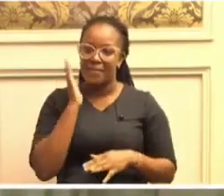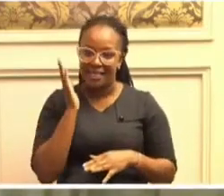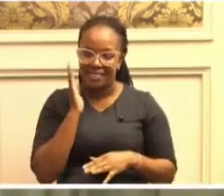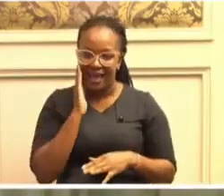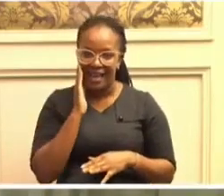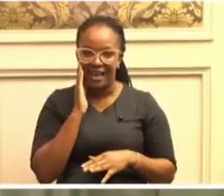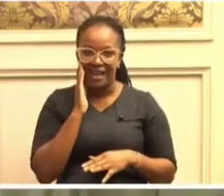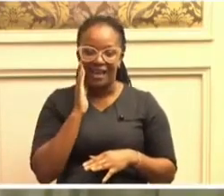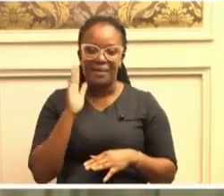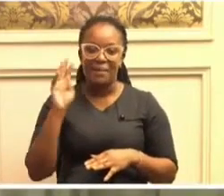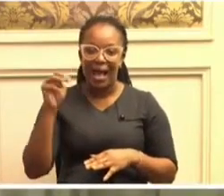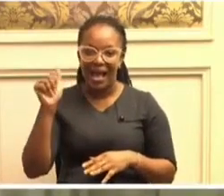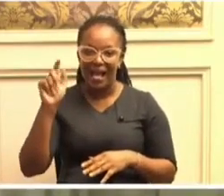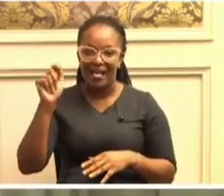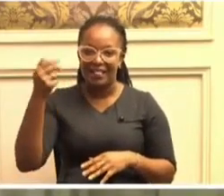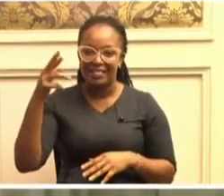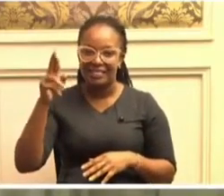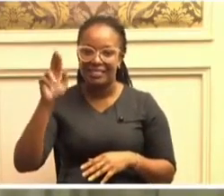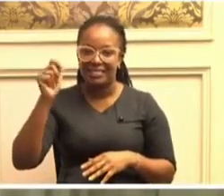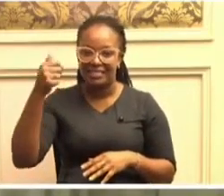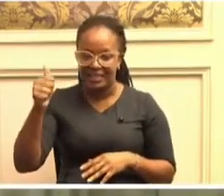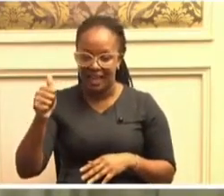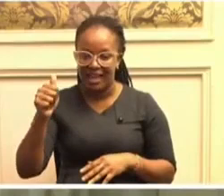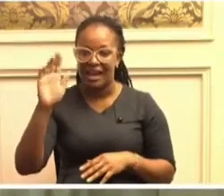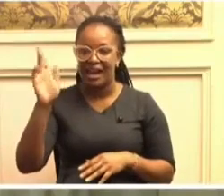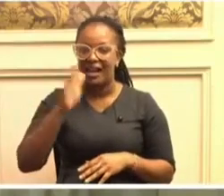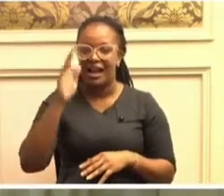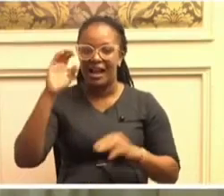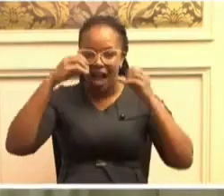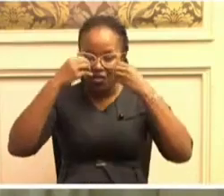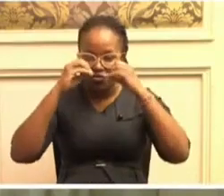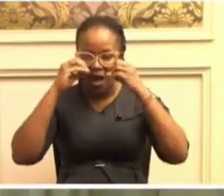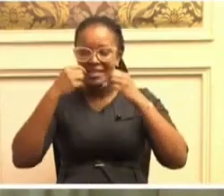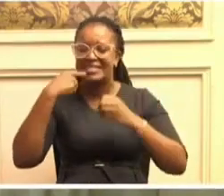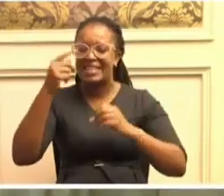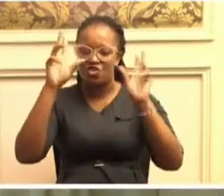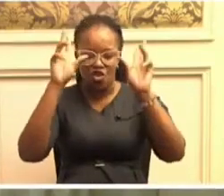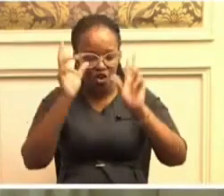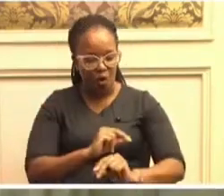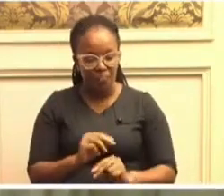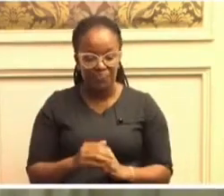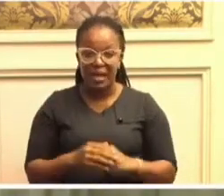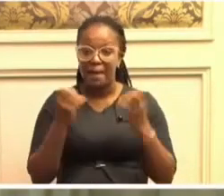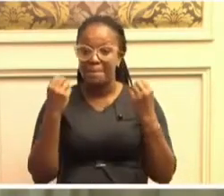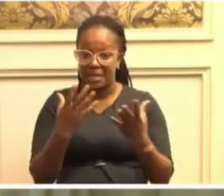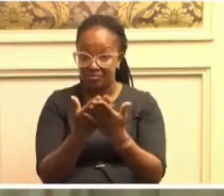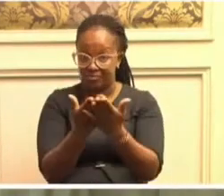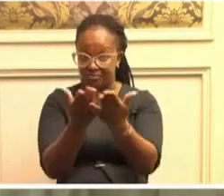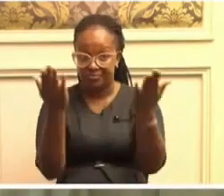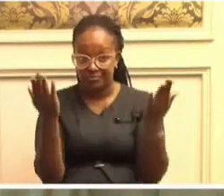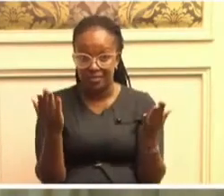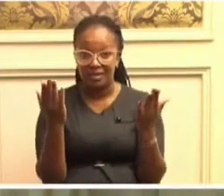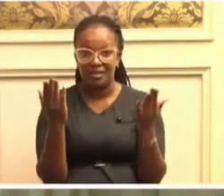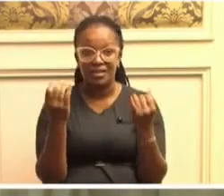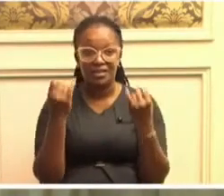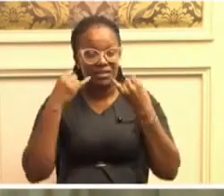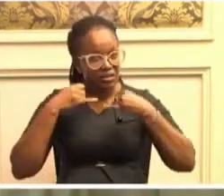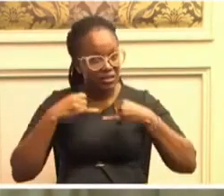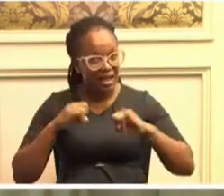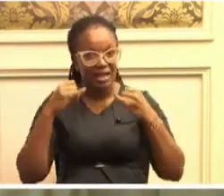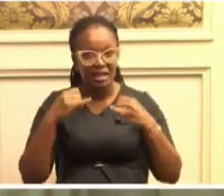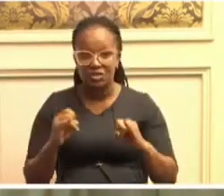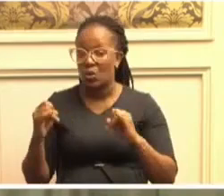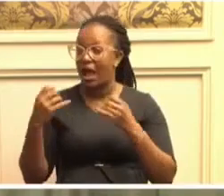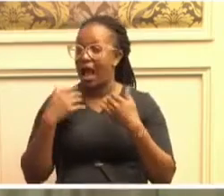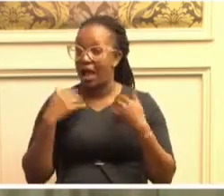She was alone. Many here sought to pursue a Sir Neville Chamberlain